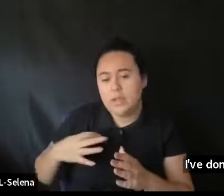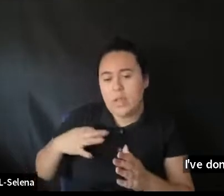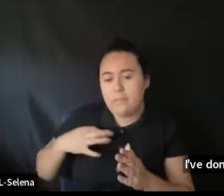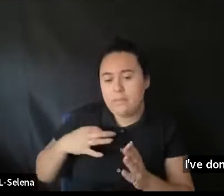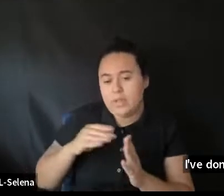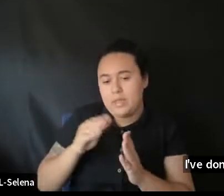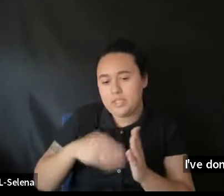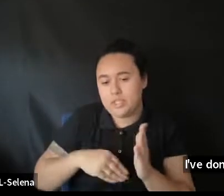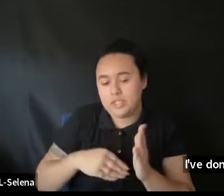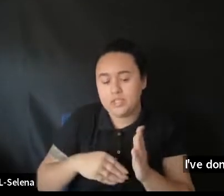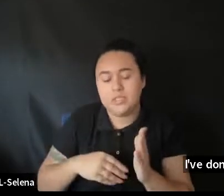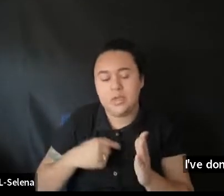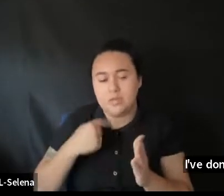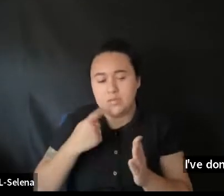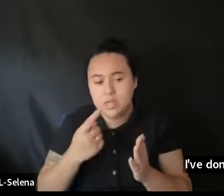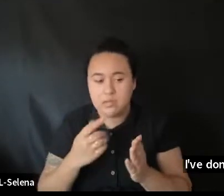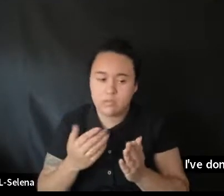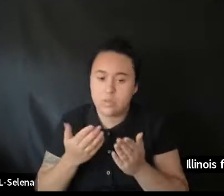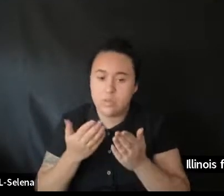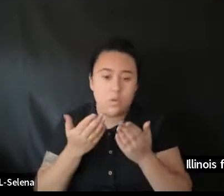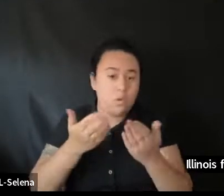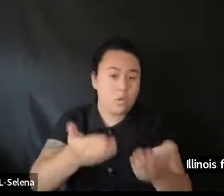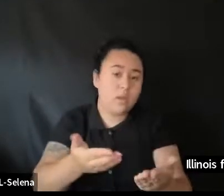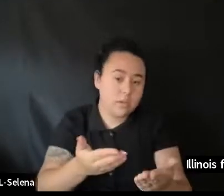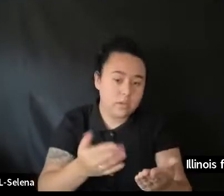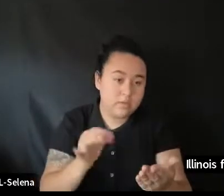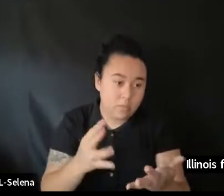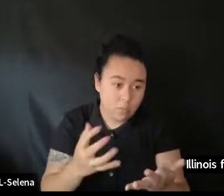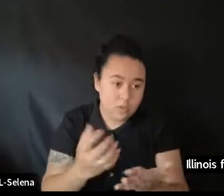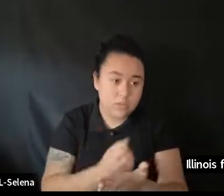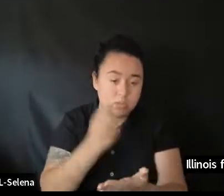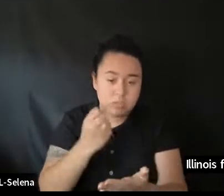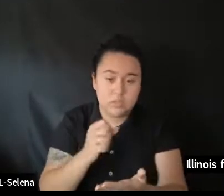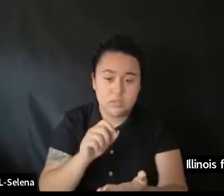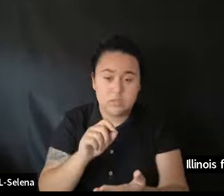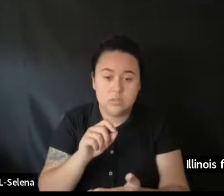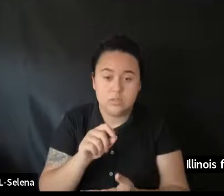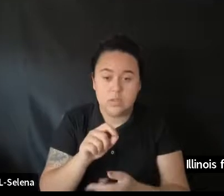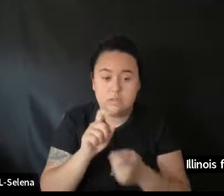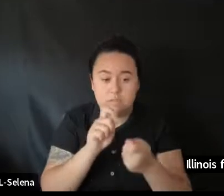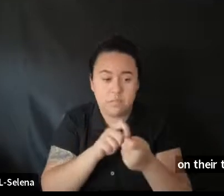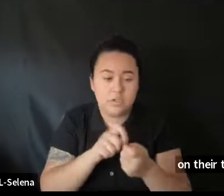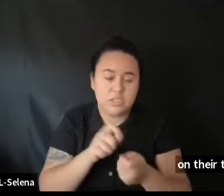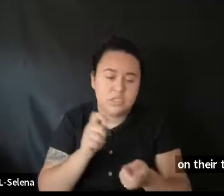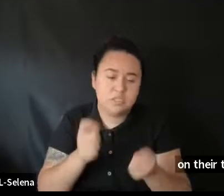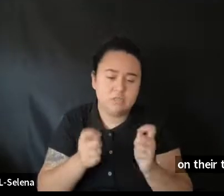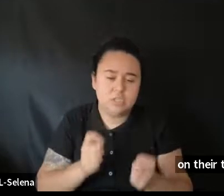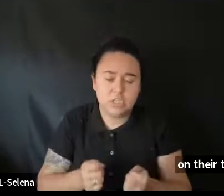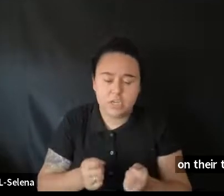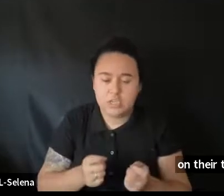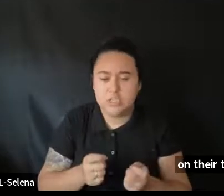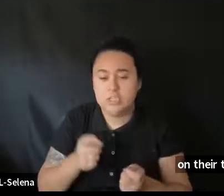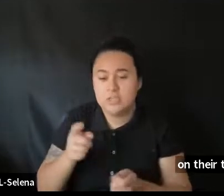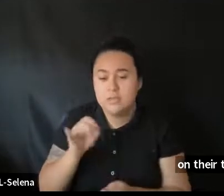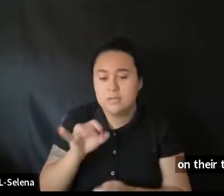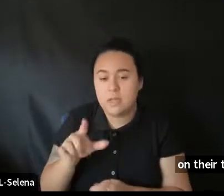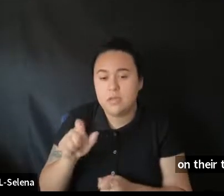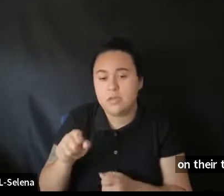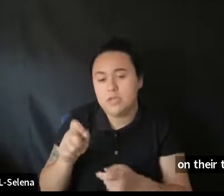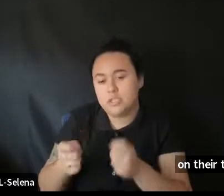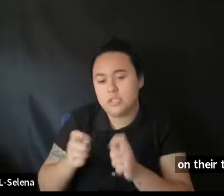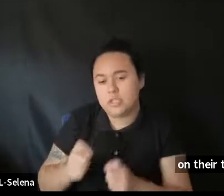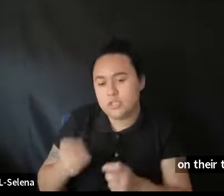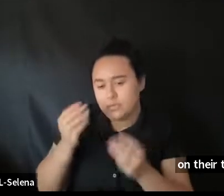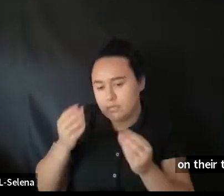people. Let's get it in. In case. want to take advantage. it. And if particulars. At least in Illinois. You can change.